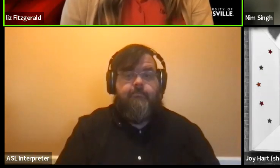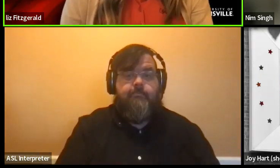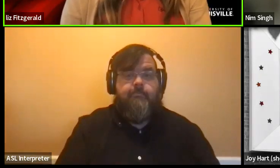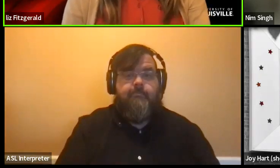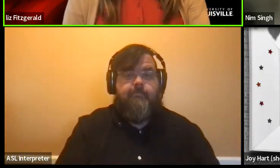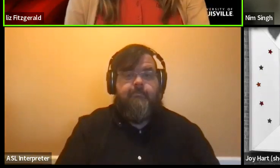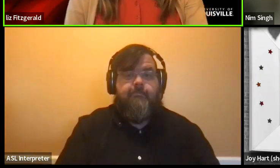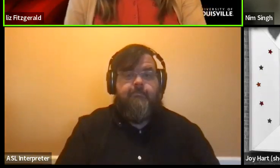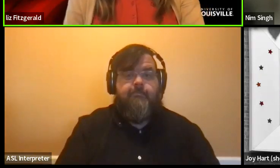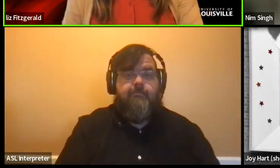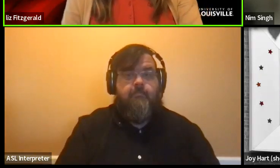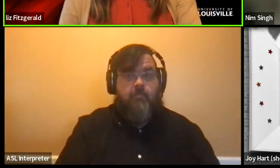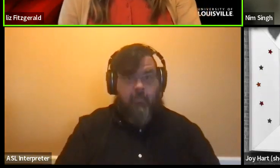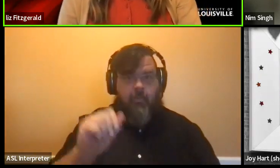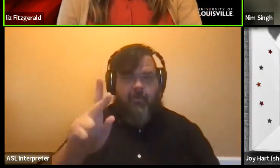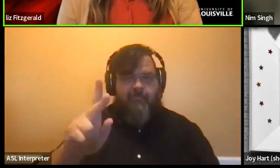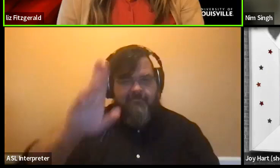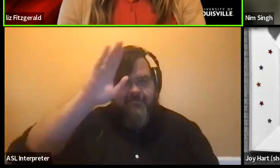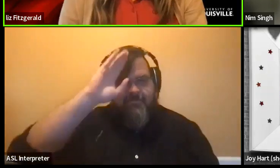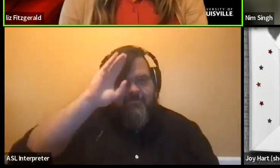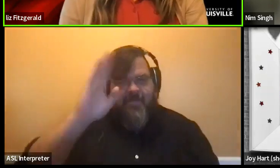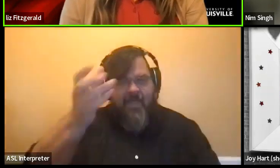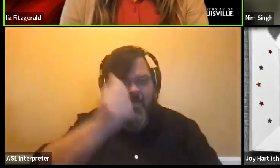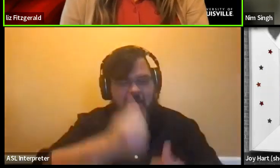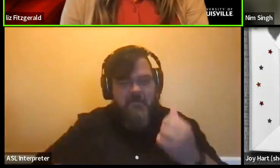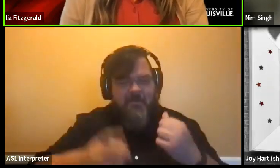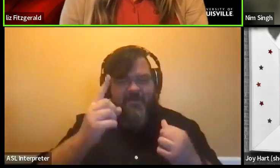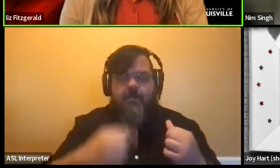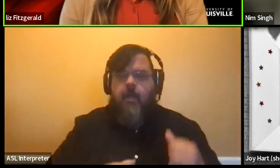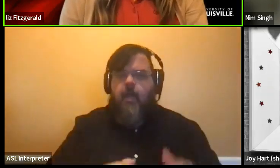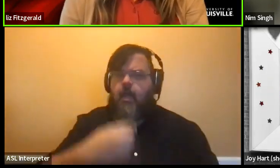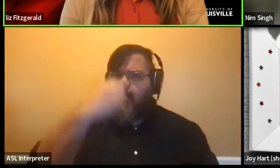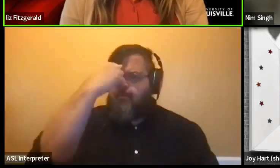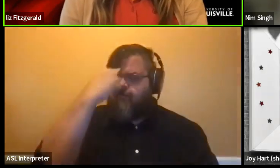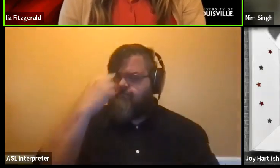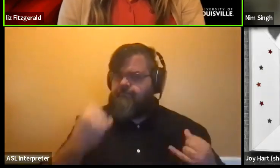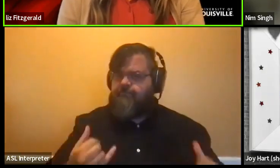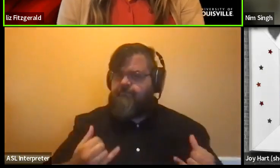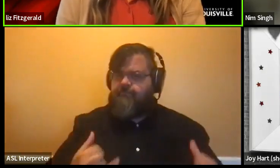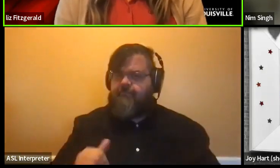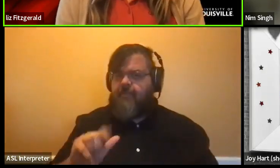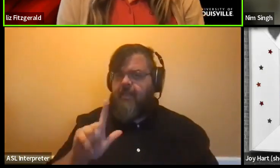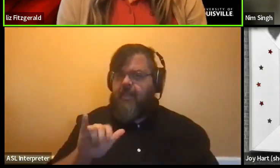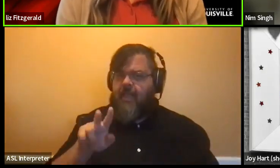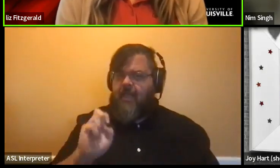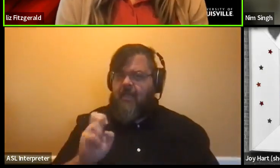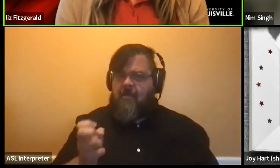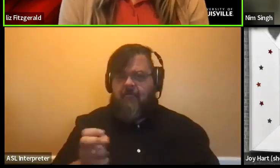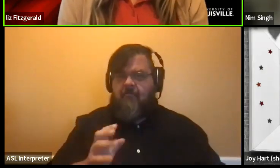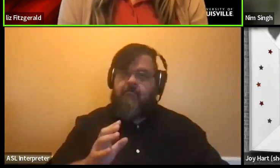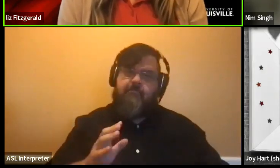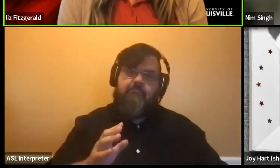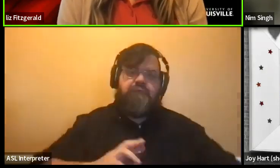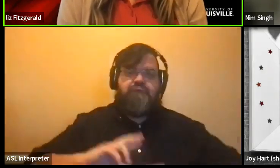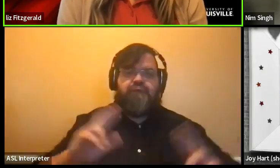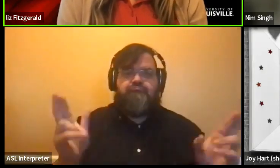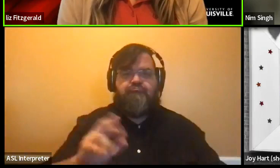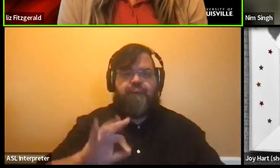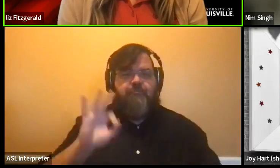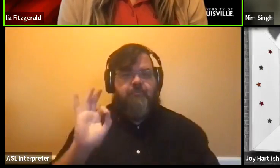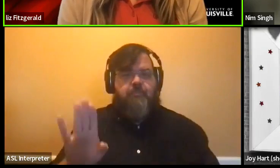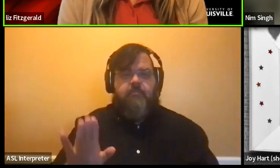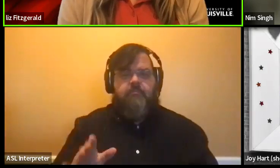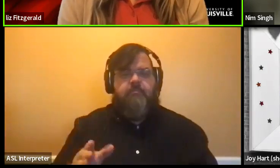Okay. Hi, everyone. I think we are live on Facebook coming from the Office of